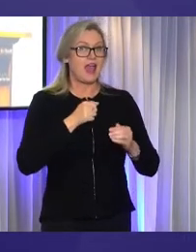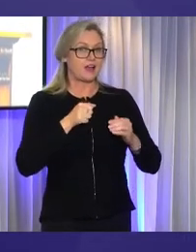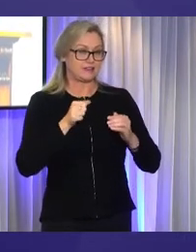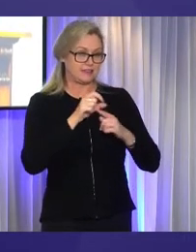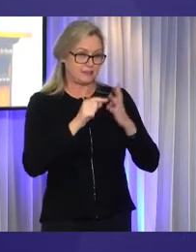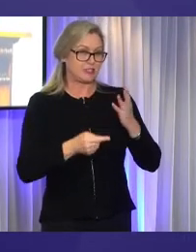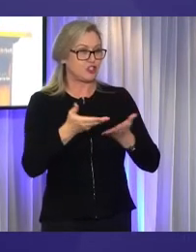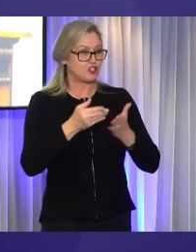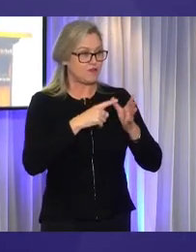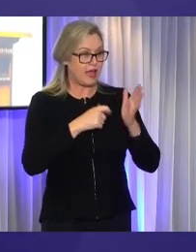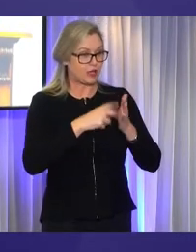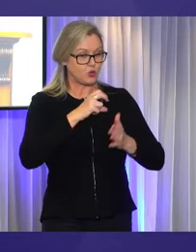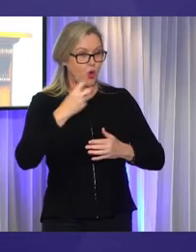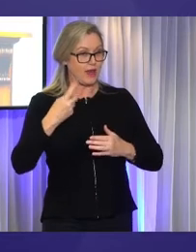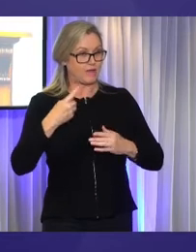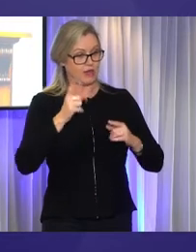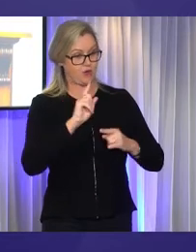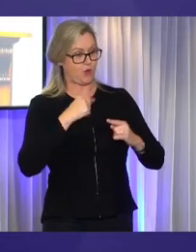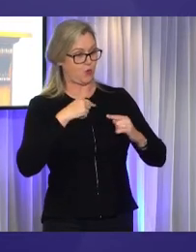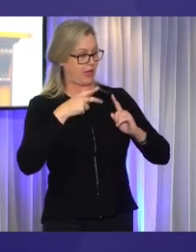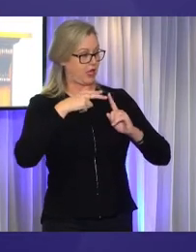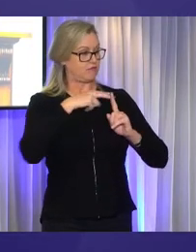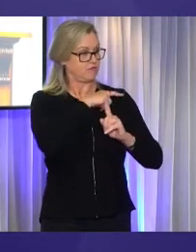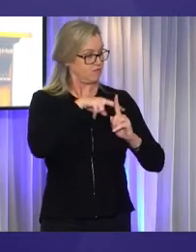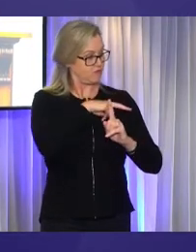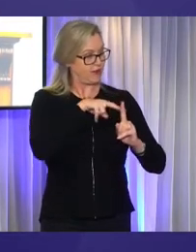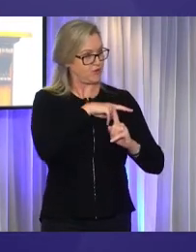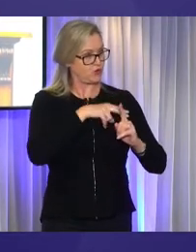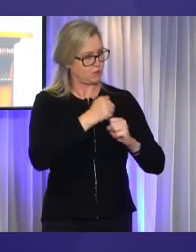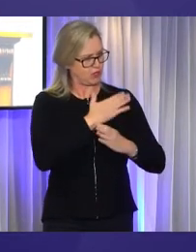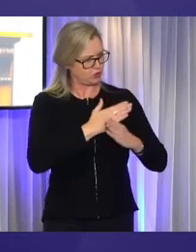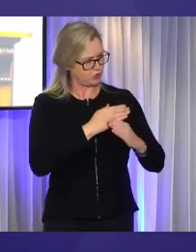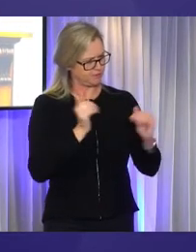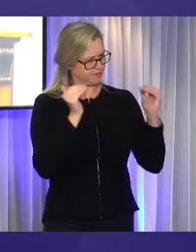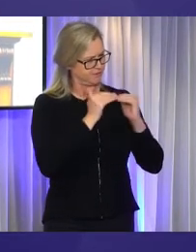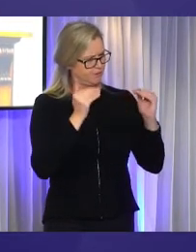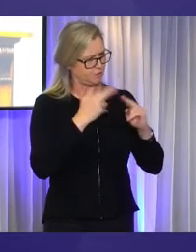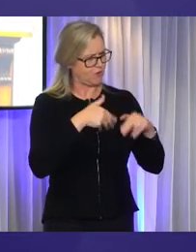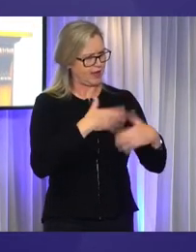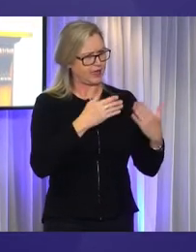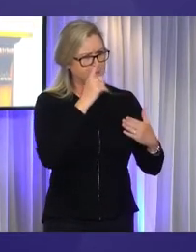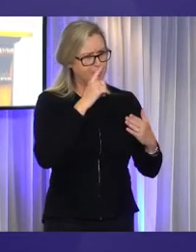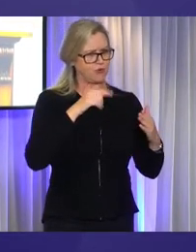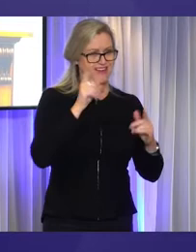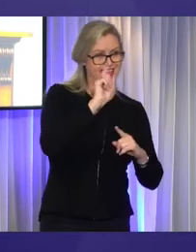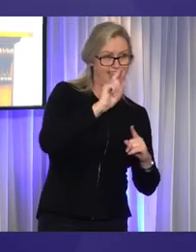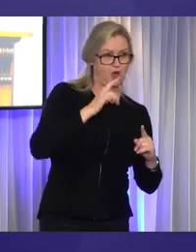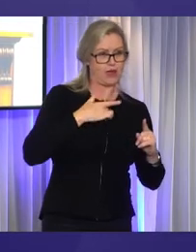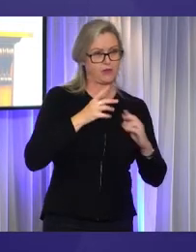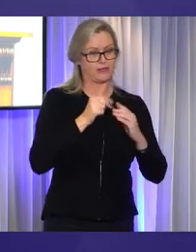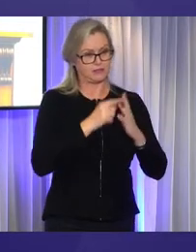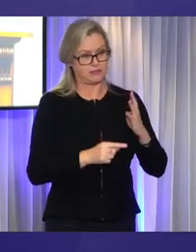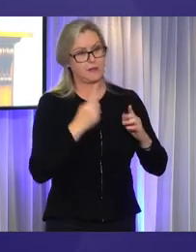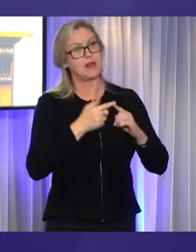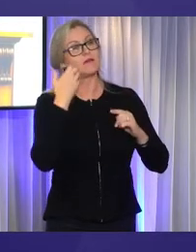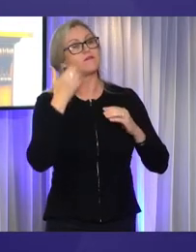Act 2011 to ensure it's fit for purpose and meets the needs of Tasmania with disability now and into the future.